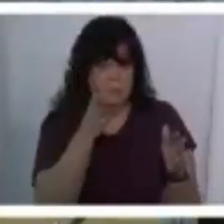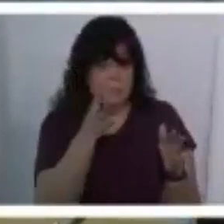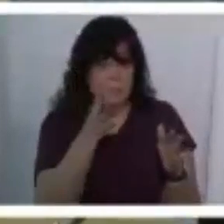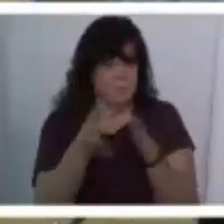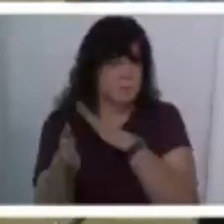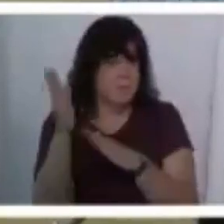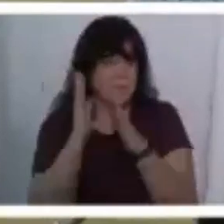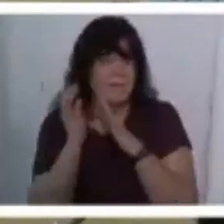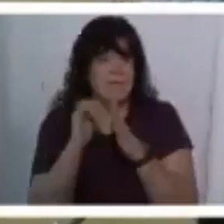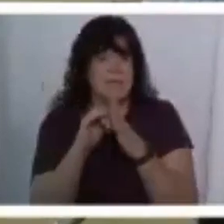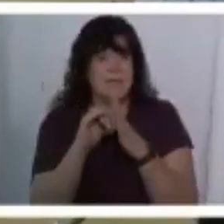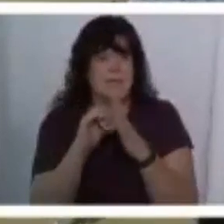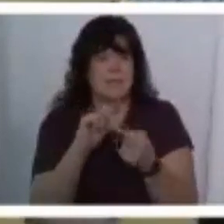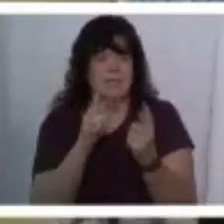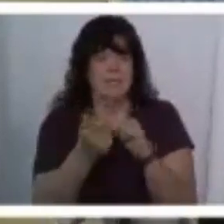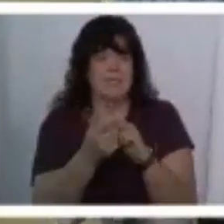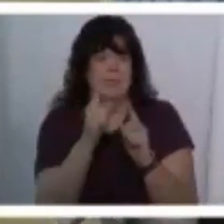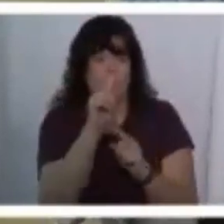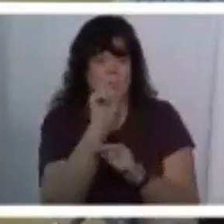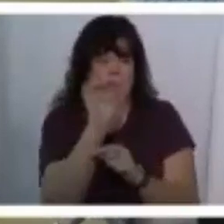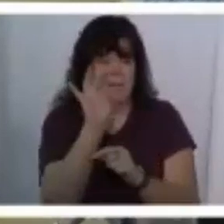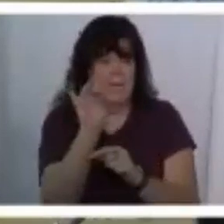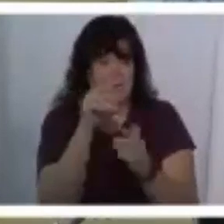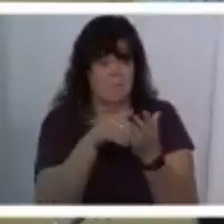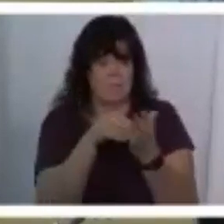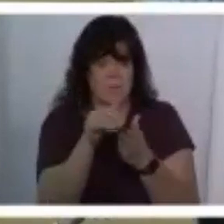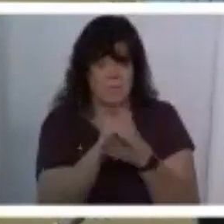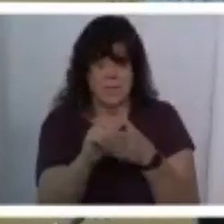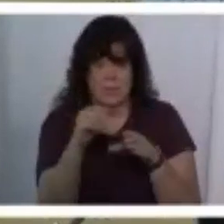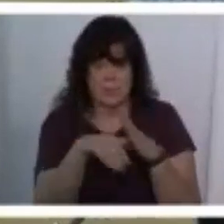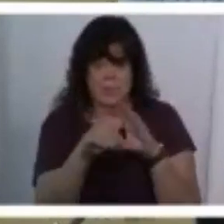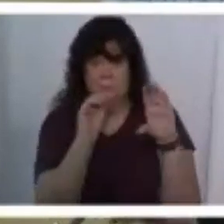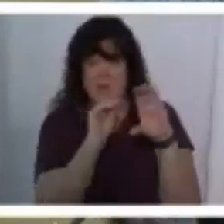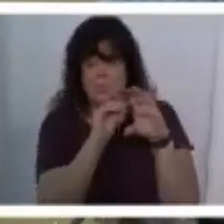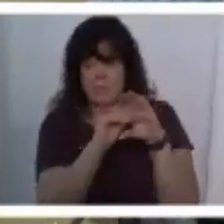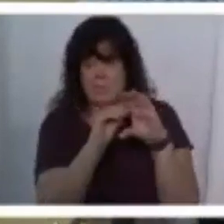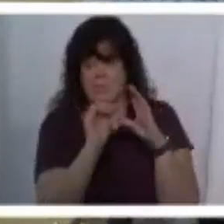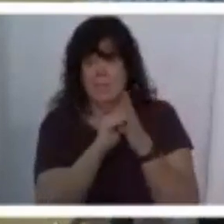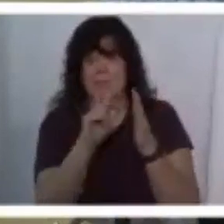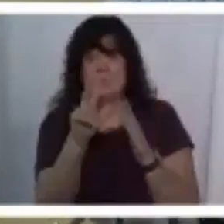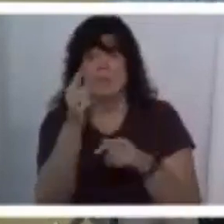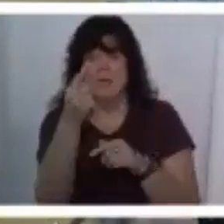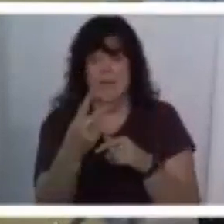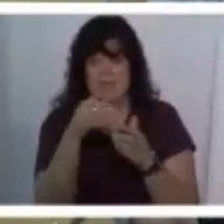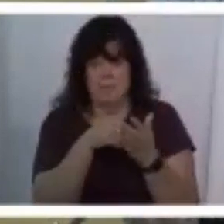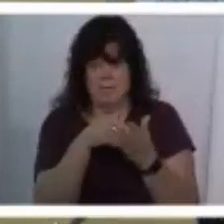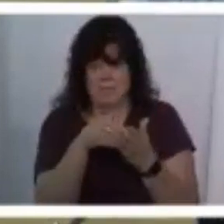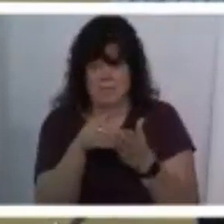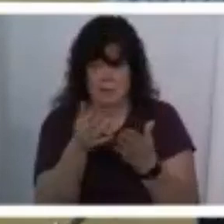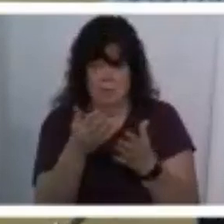days that translated to 1.8 million dollars in a budget that was three and a half million um